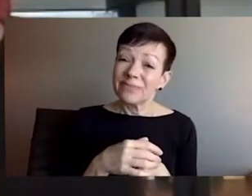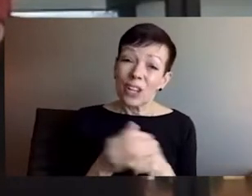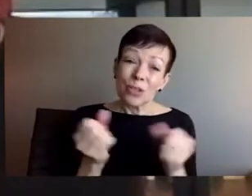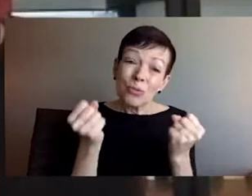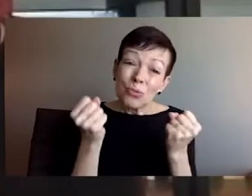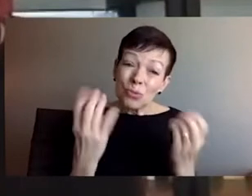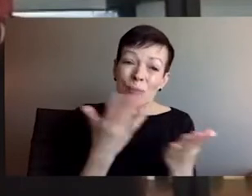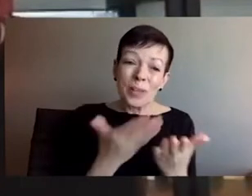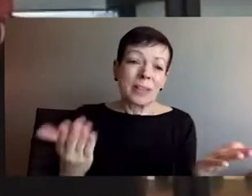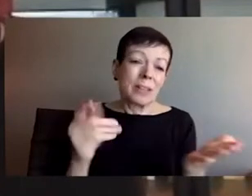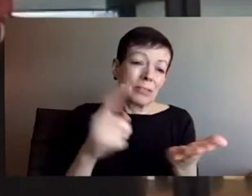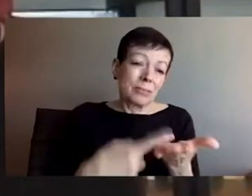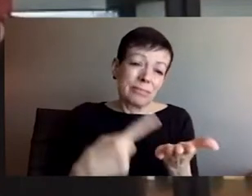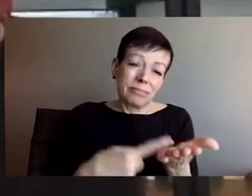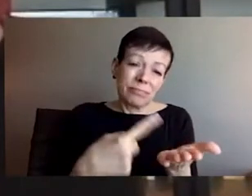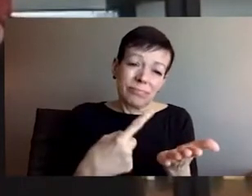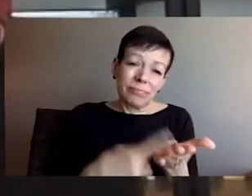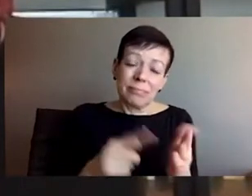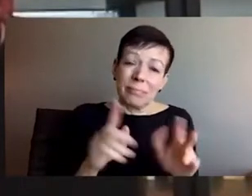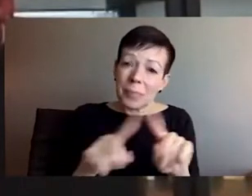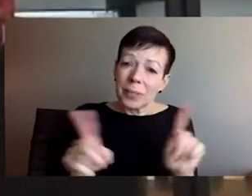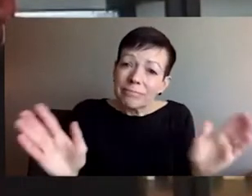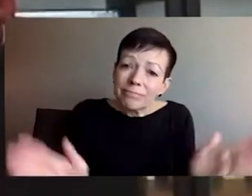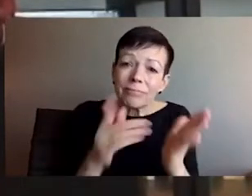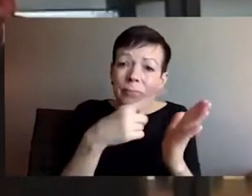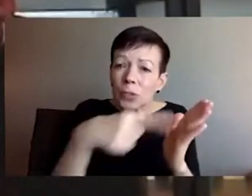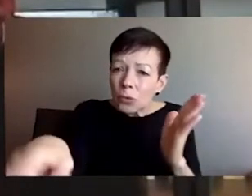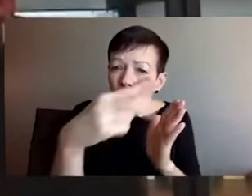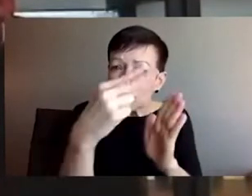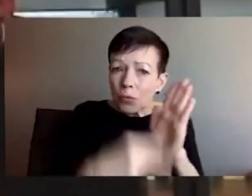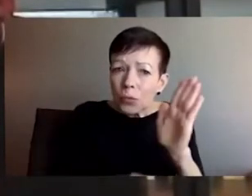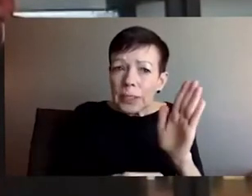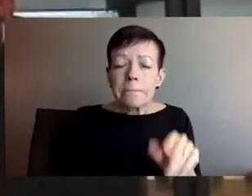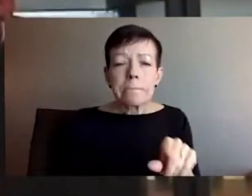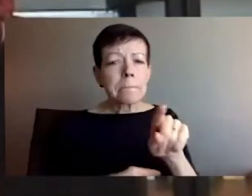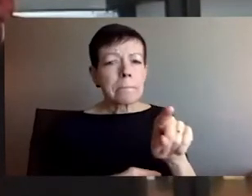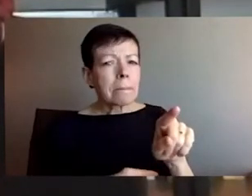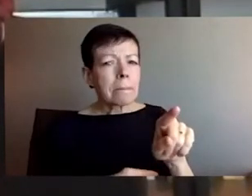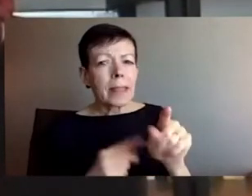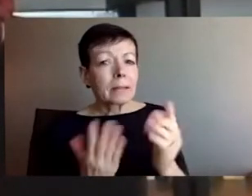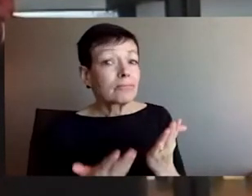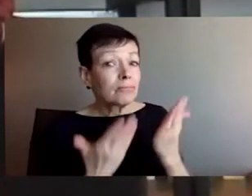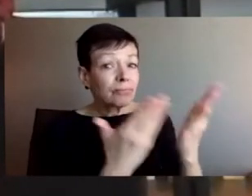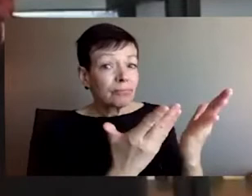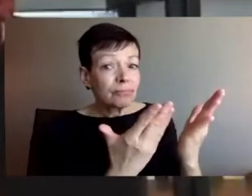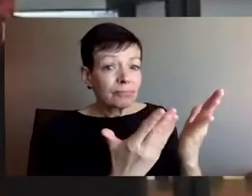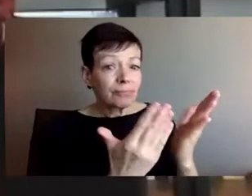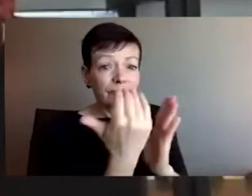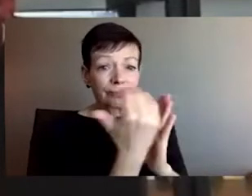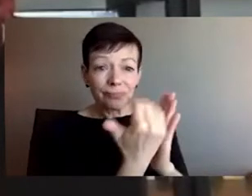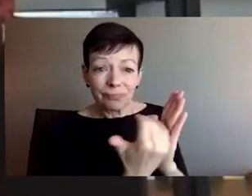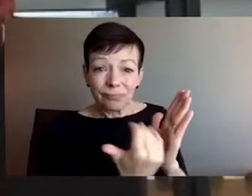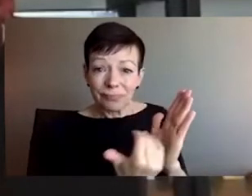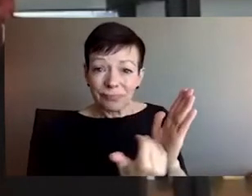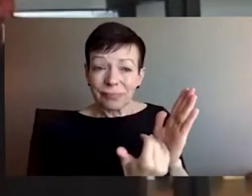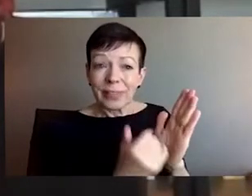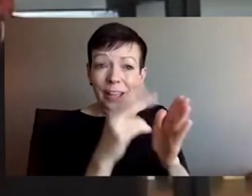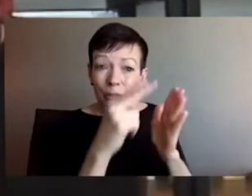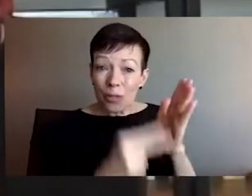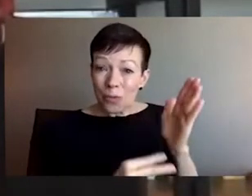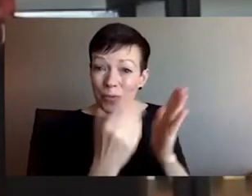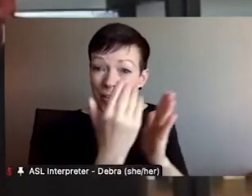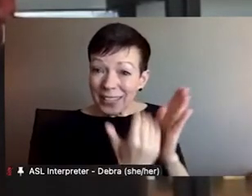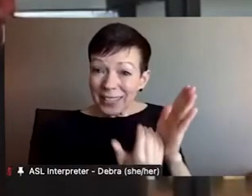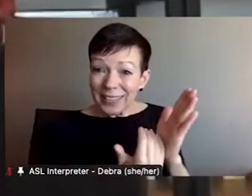um, more than 20 years ago. Uh, so, um, yeah,